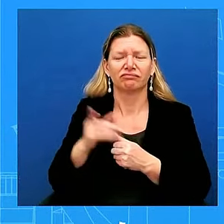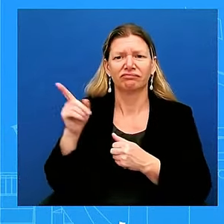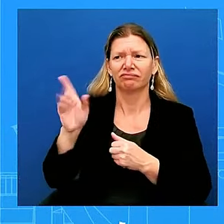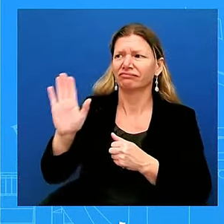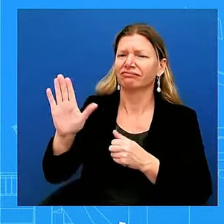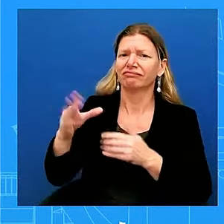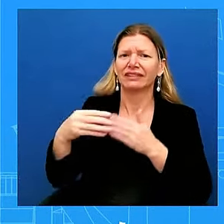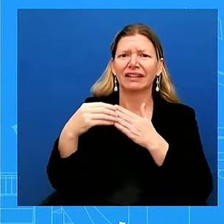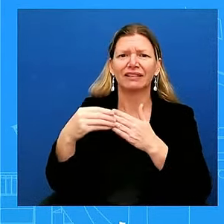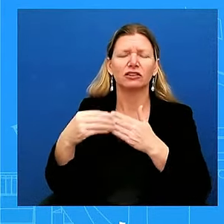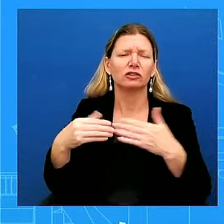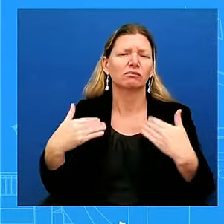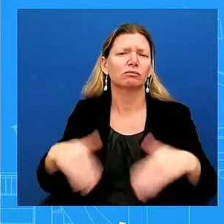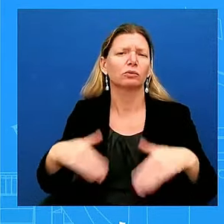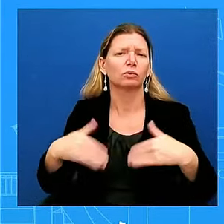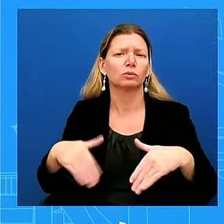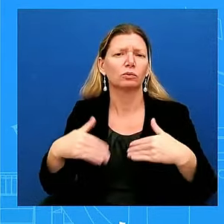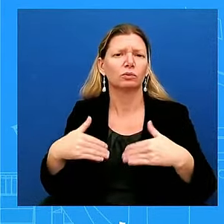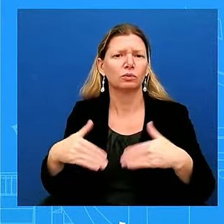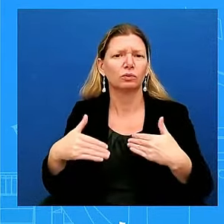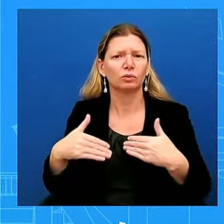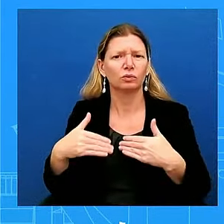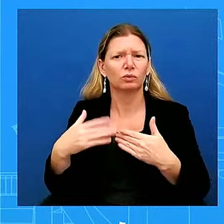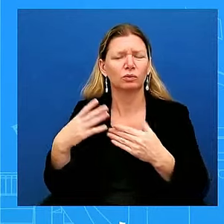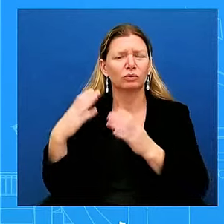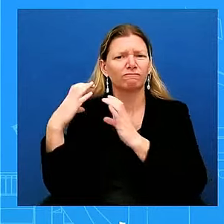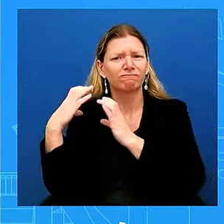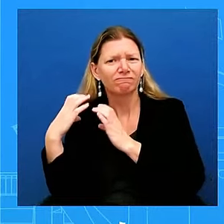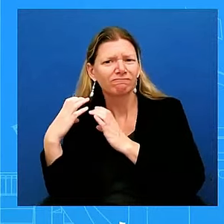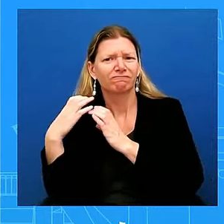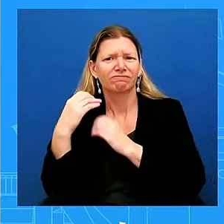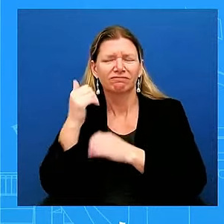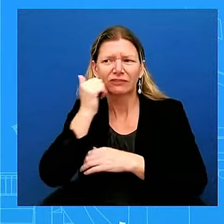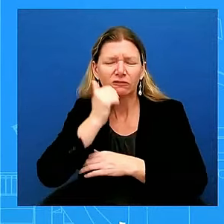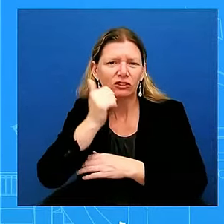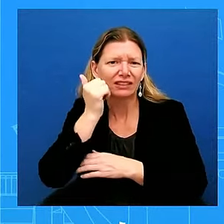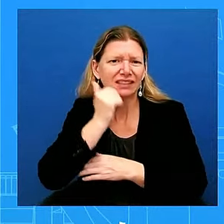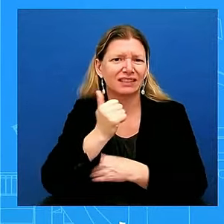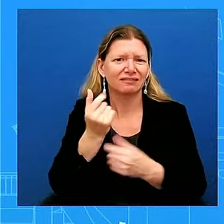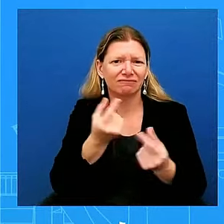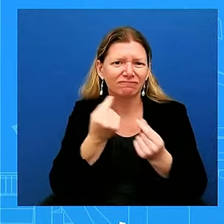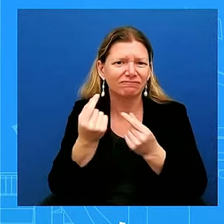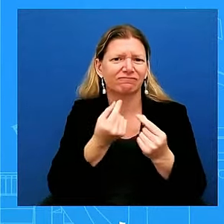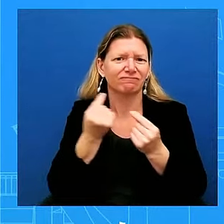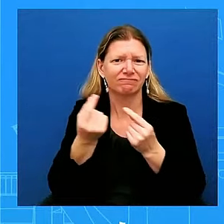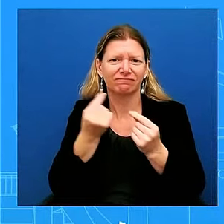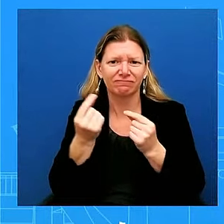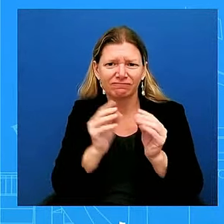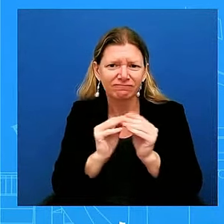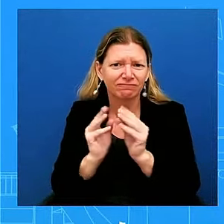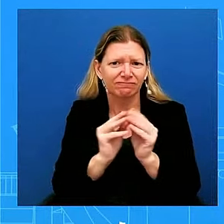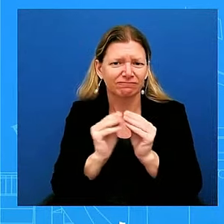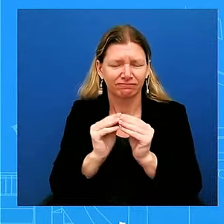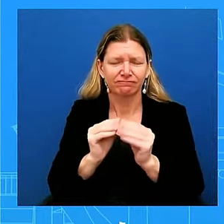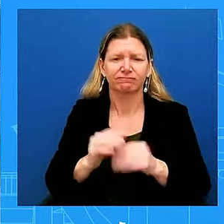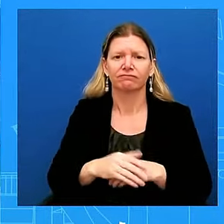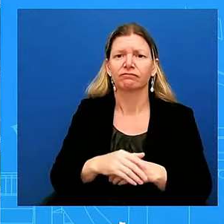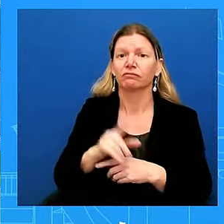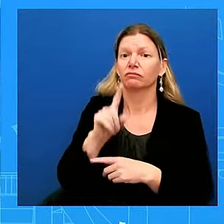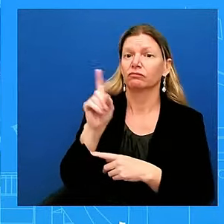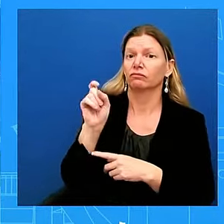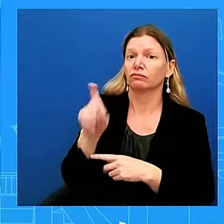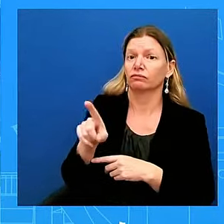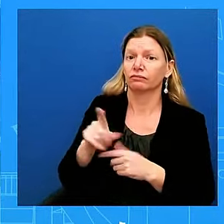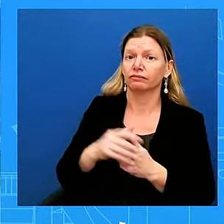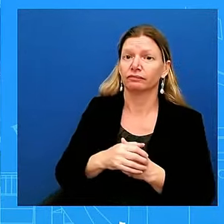that almost every day in this Administration. Okay, Karen. You had mentioned that the Vice President is finalizing a trip potentially to North Carolina later.